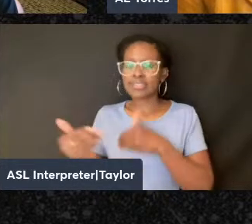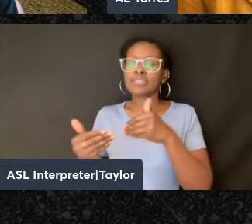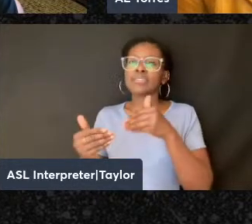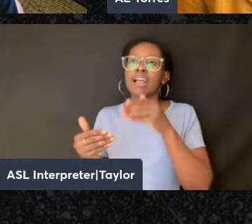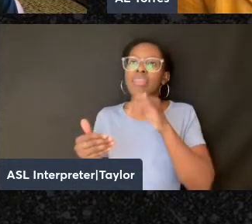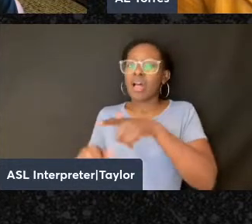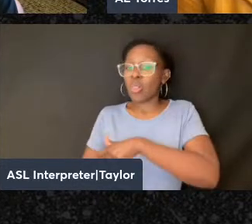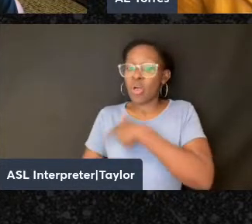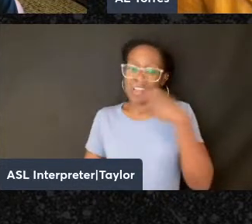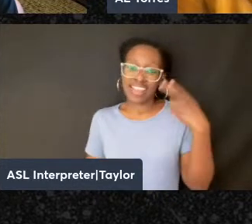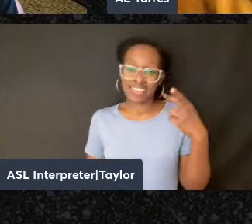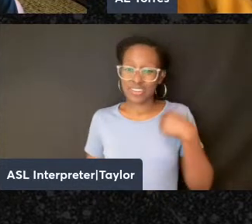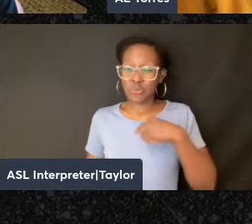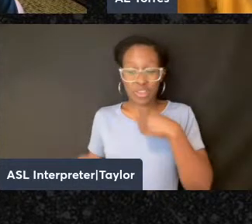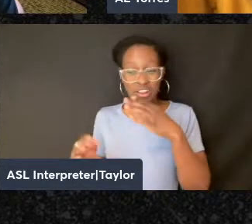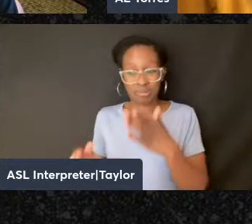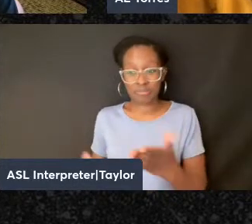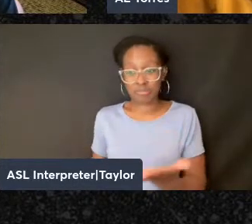our lives?